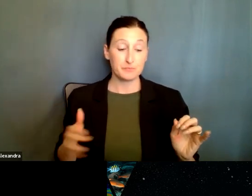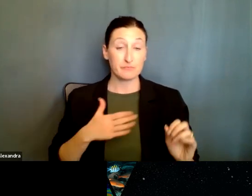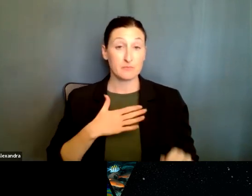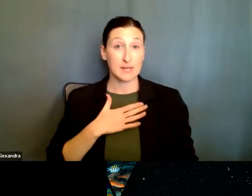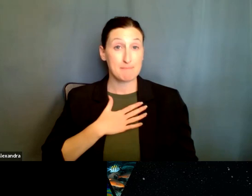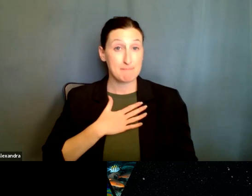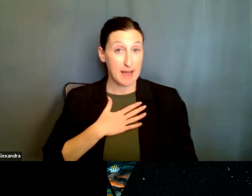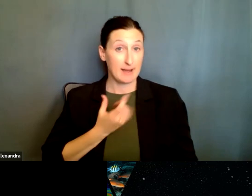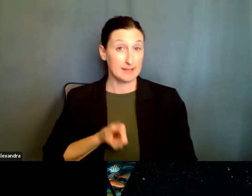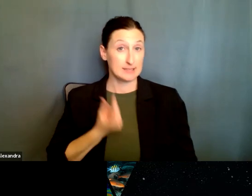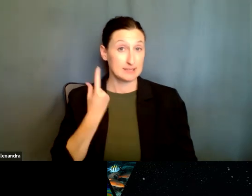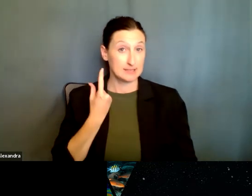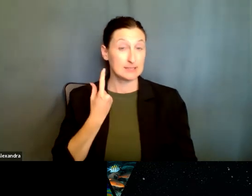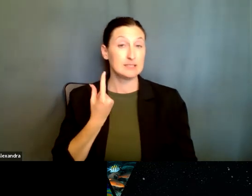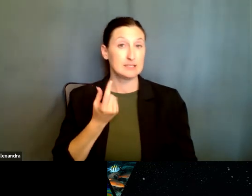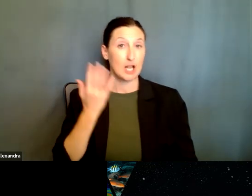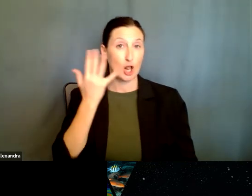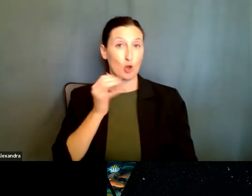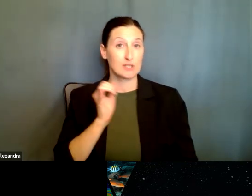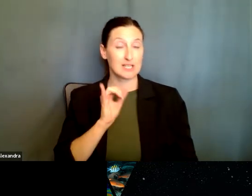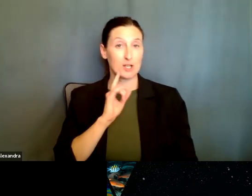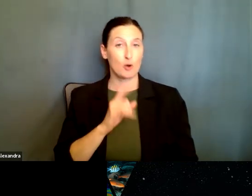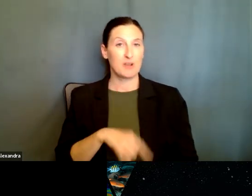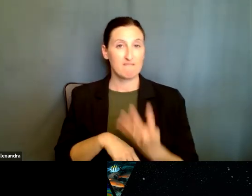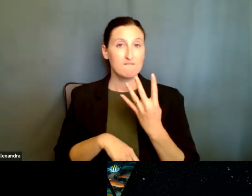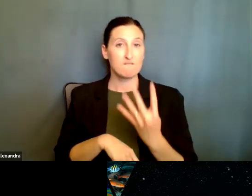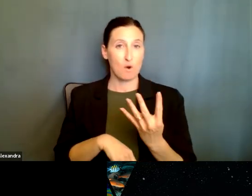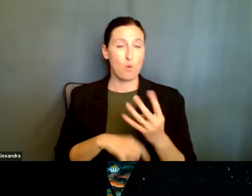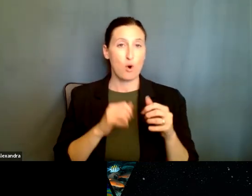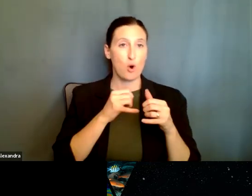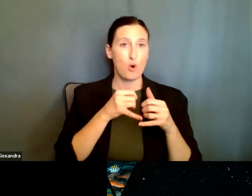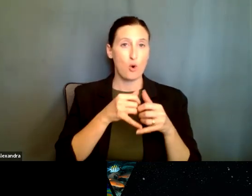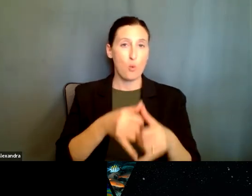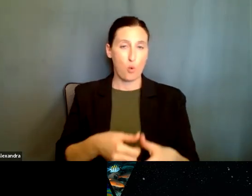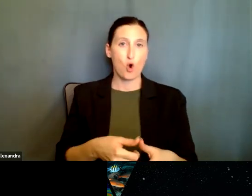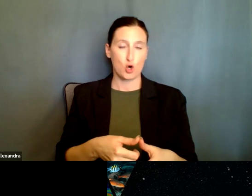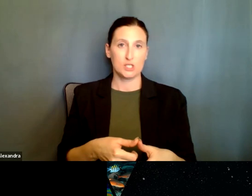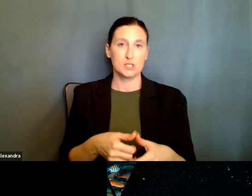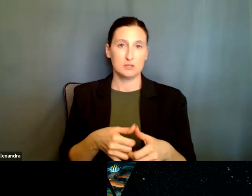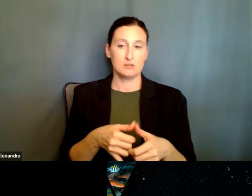interpret is that there are going to be four awards from, um, from the solicitation.